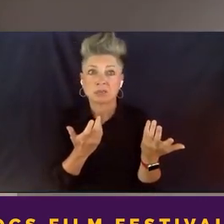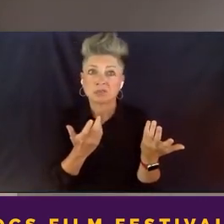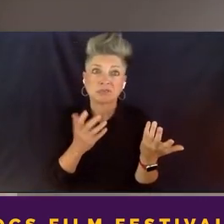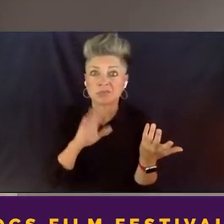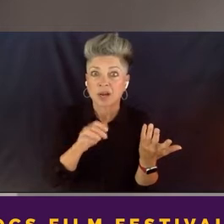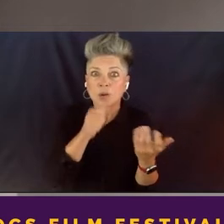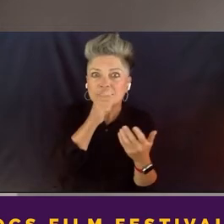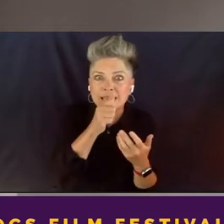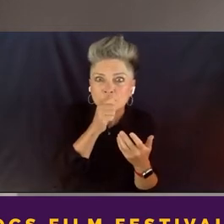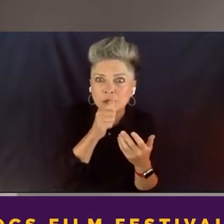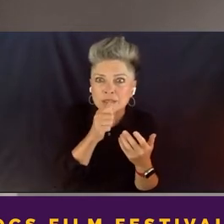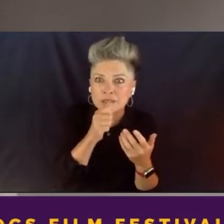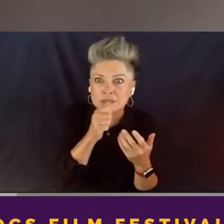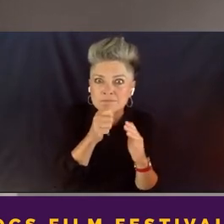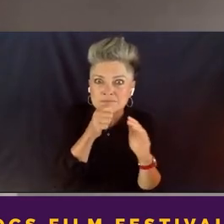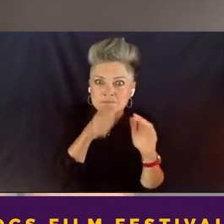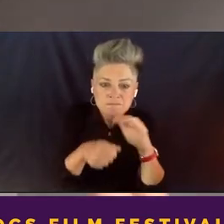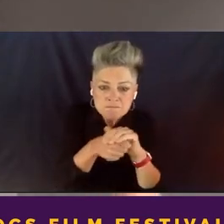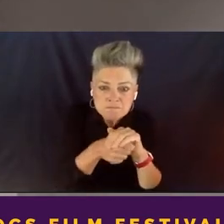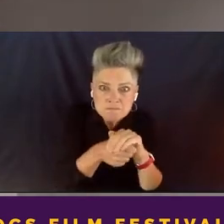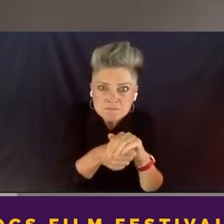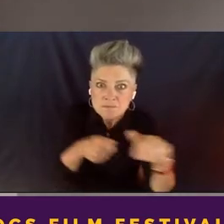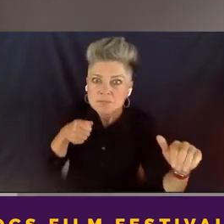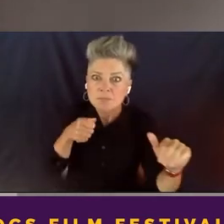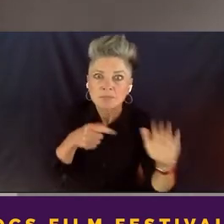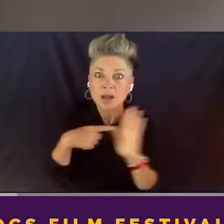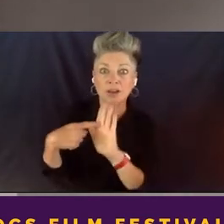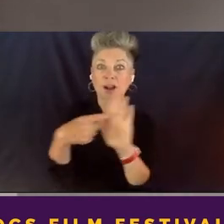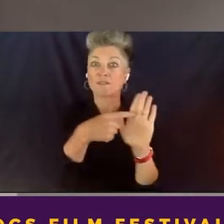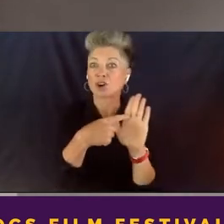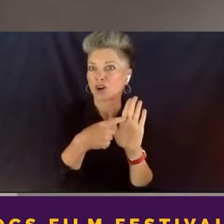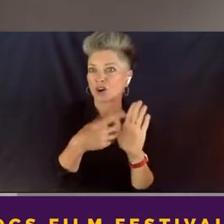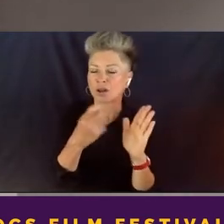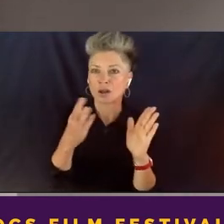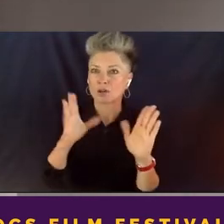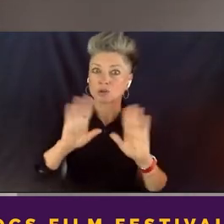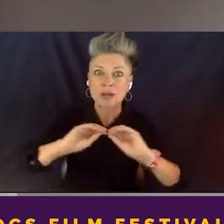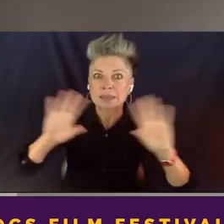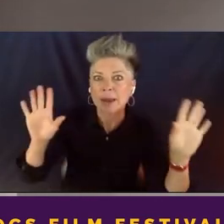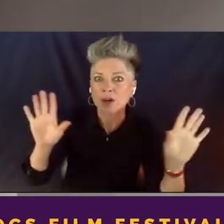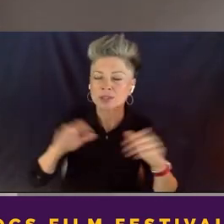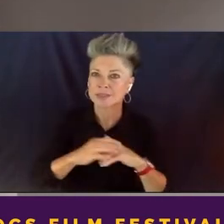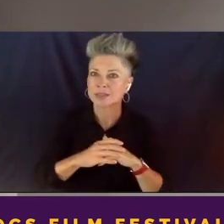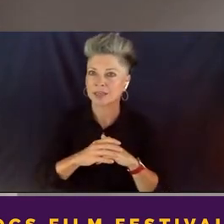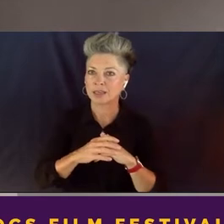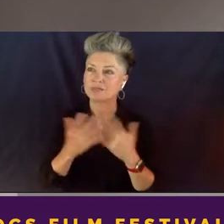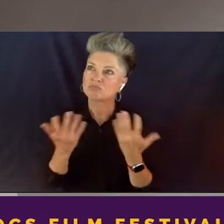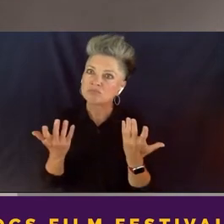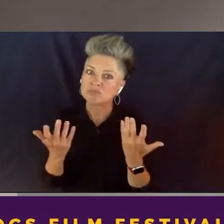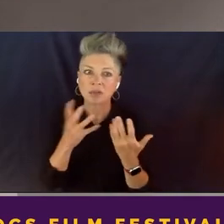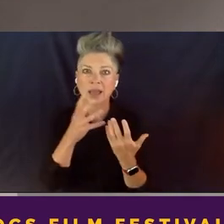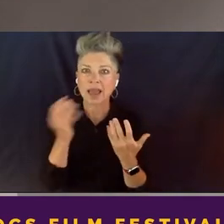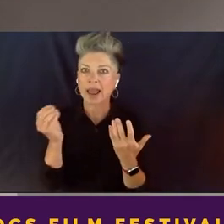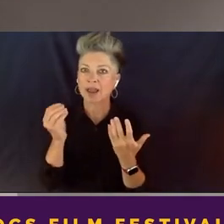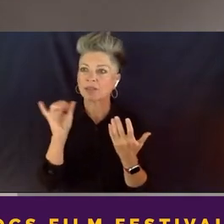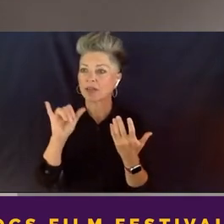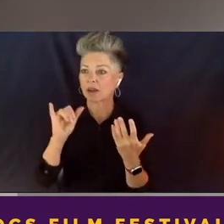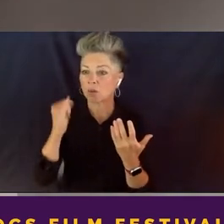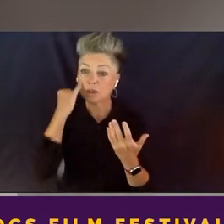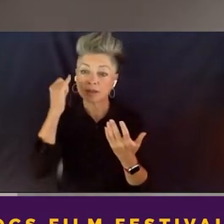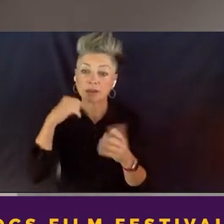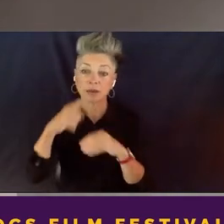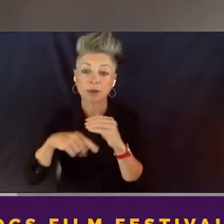exposed, or just transparency, or, you know, there's the embedded kind of underdog thing, or